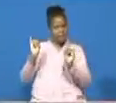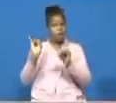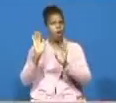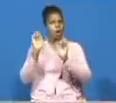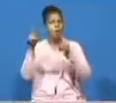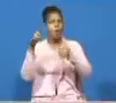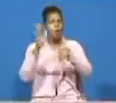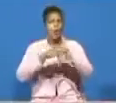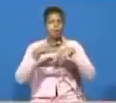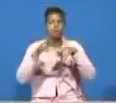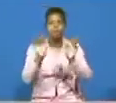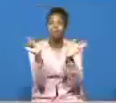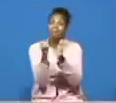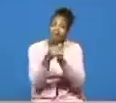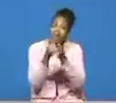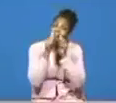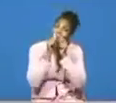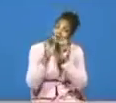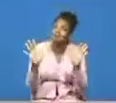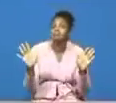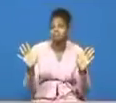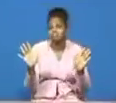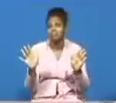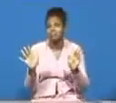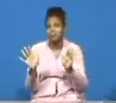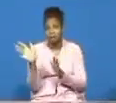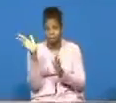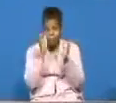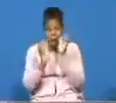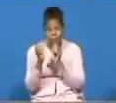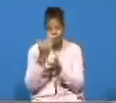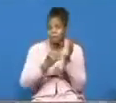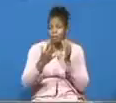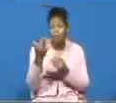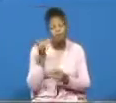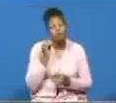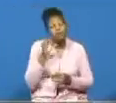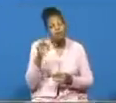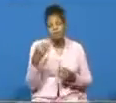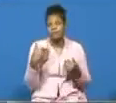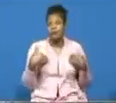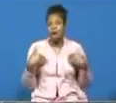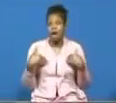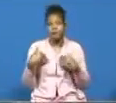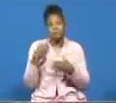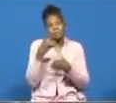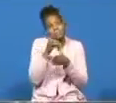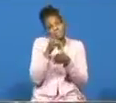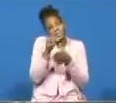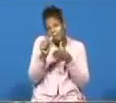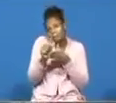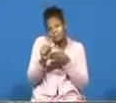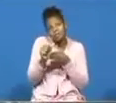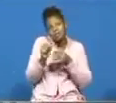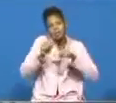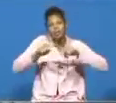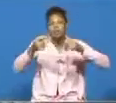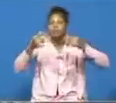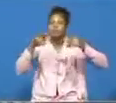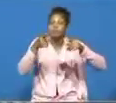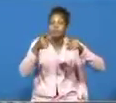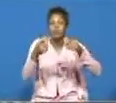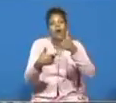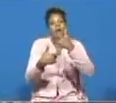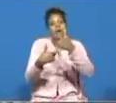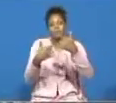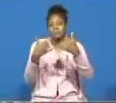is a blessing and hear me somebody even if you have some disability but you are watching